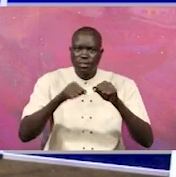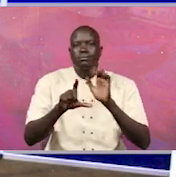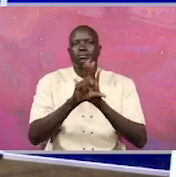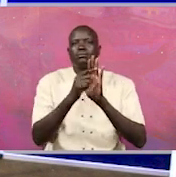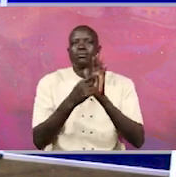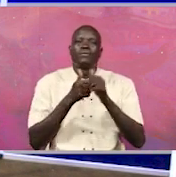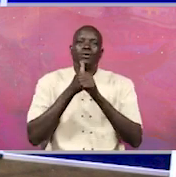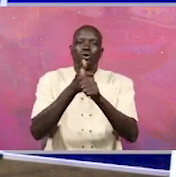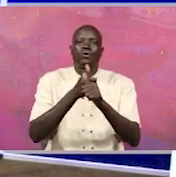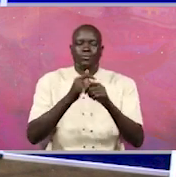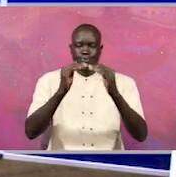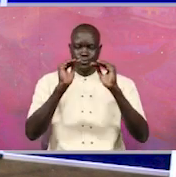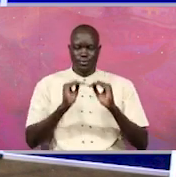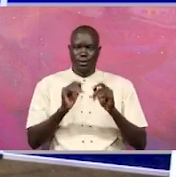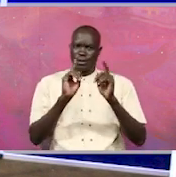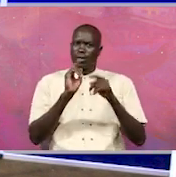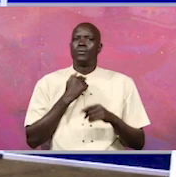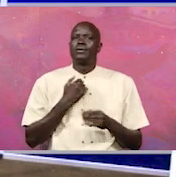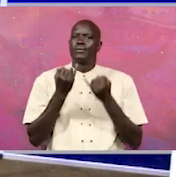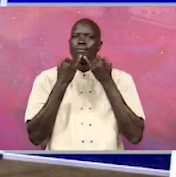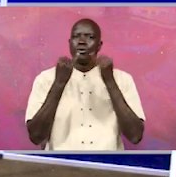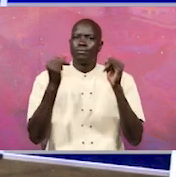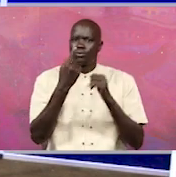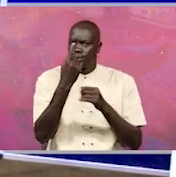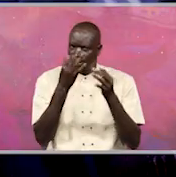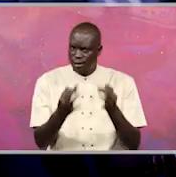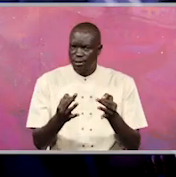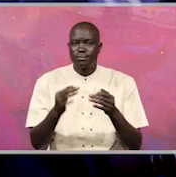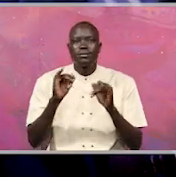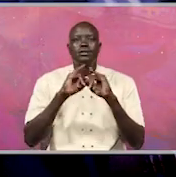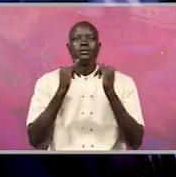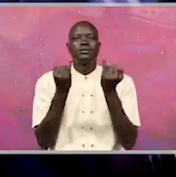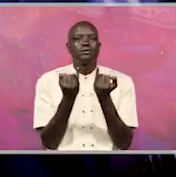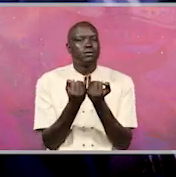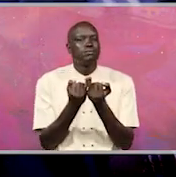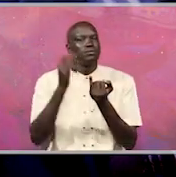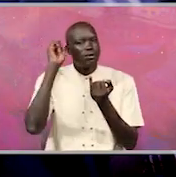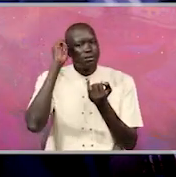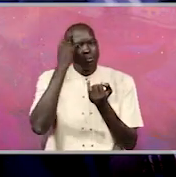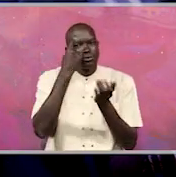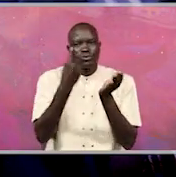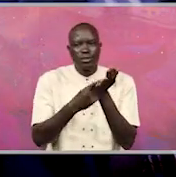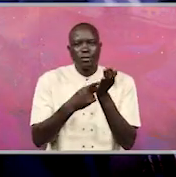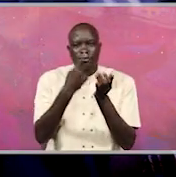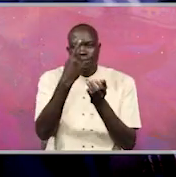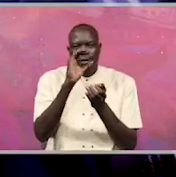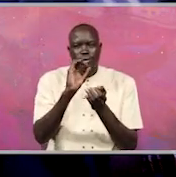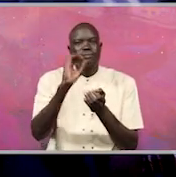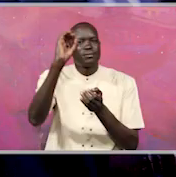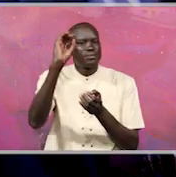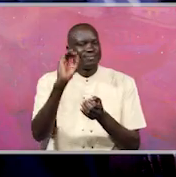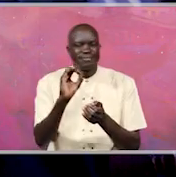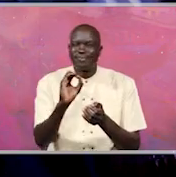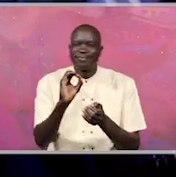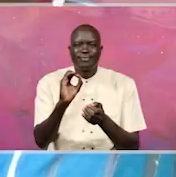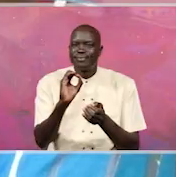me tell you something. There is no institution of government in Uganda that is 100% to its level